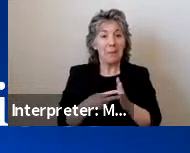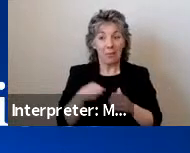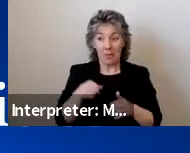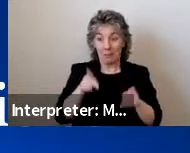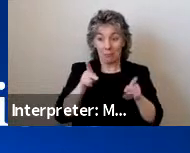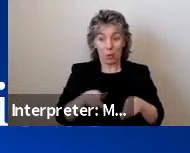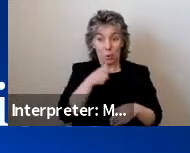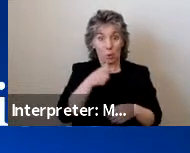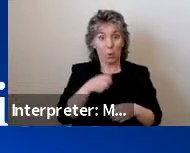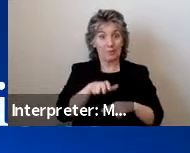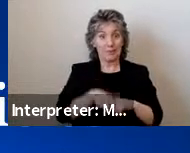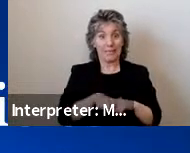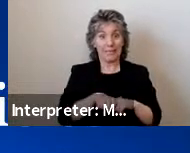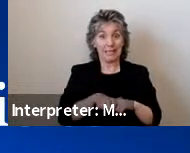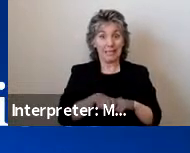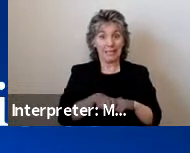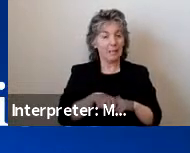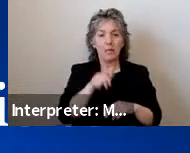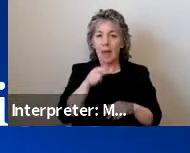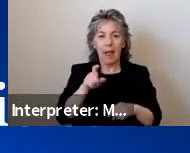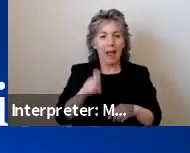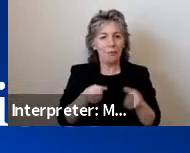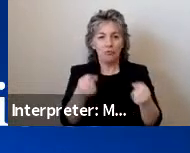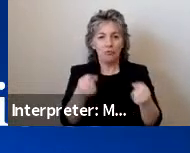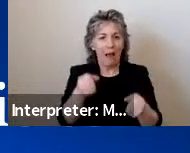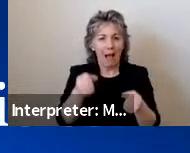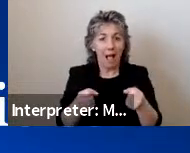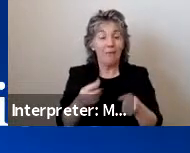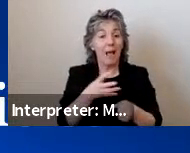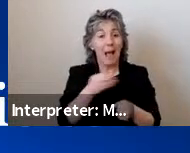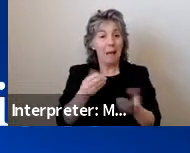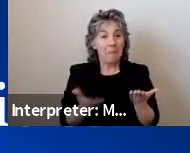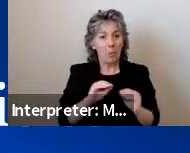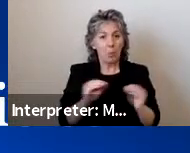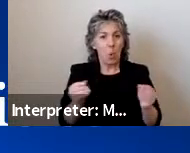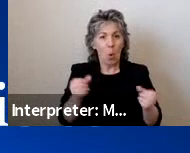drive and may have non-traditional designs without a steering wheel or pedals.